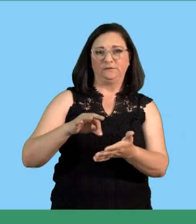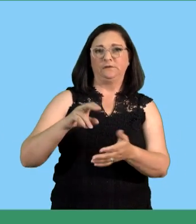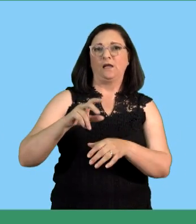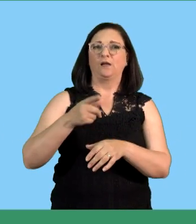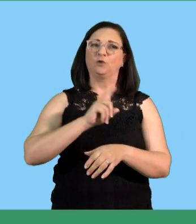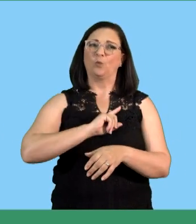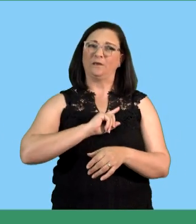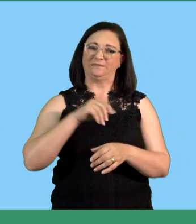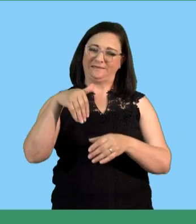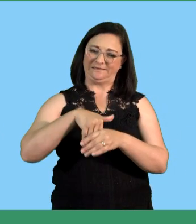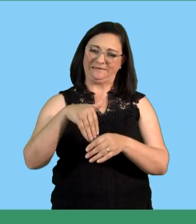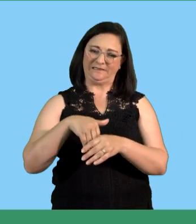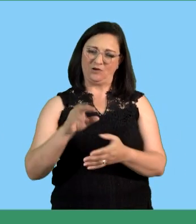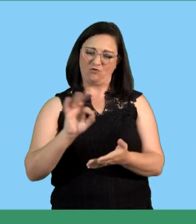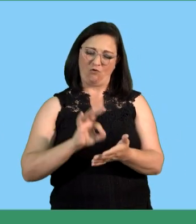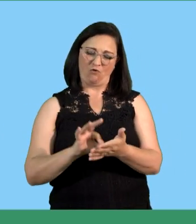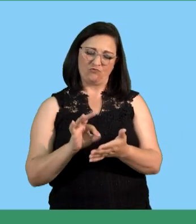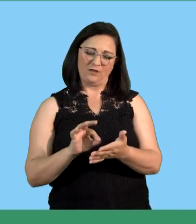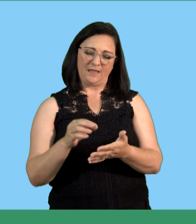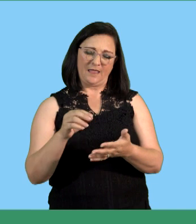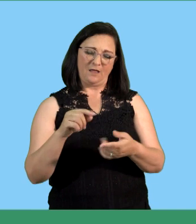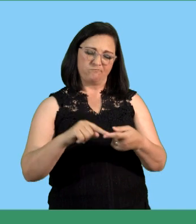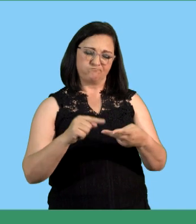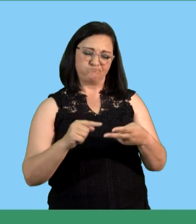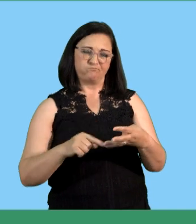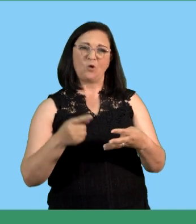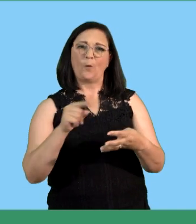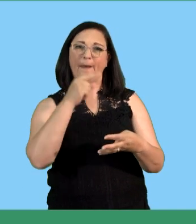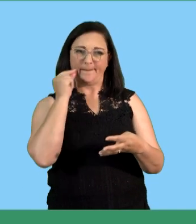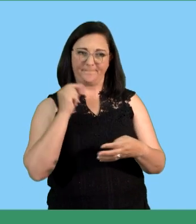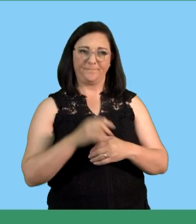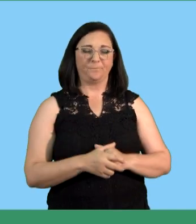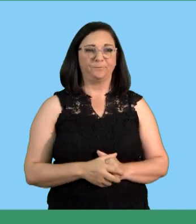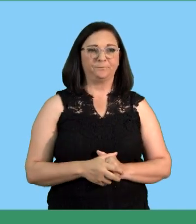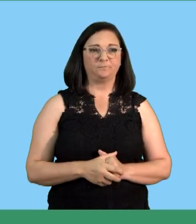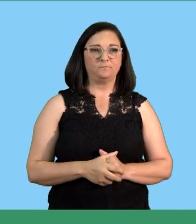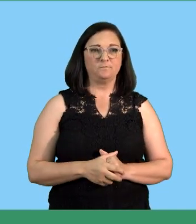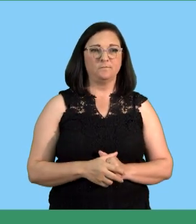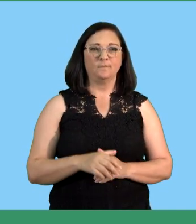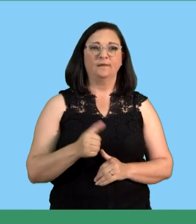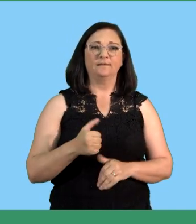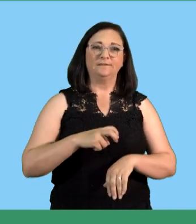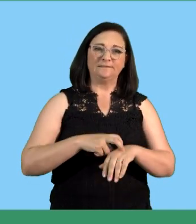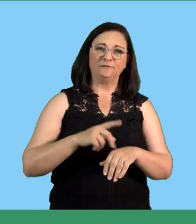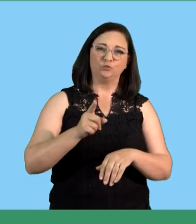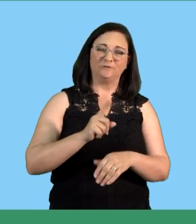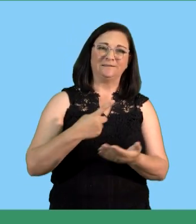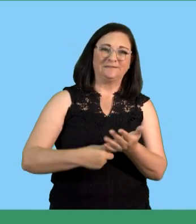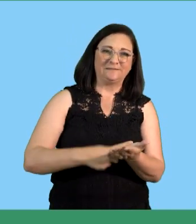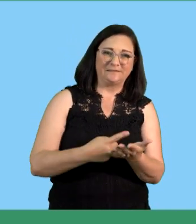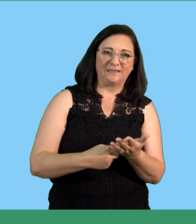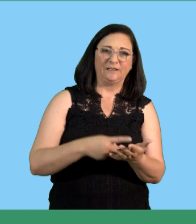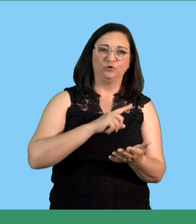an employment contract actually this is the last part discuss the legal requirements of the employment contract